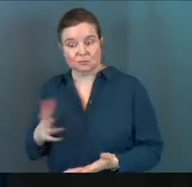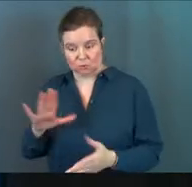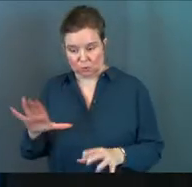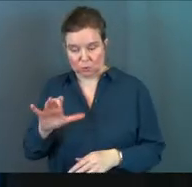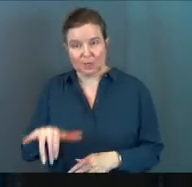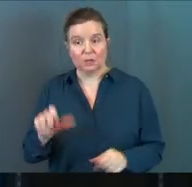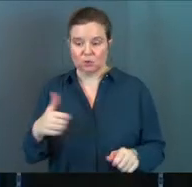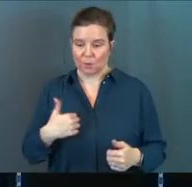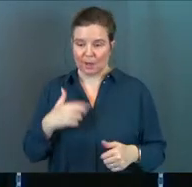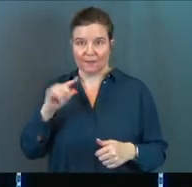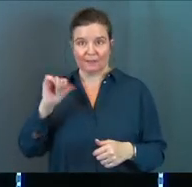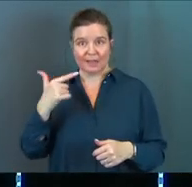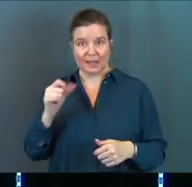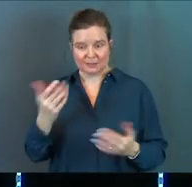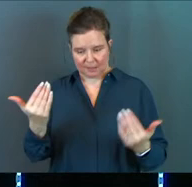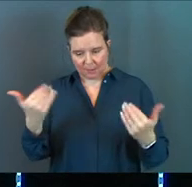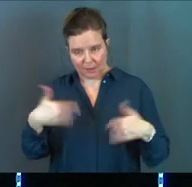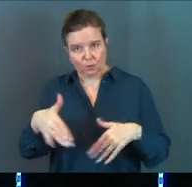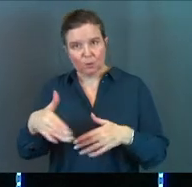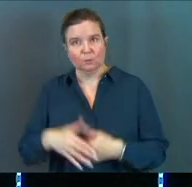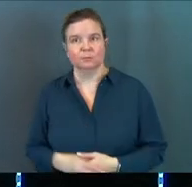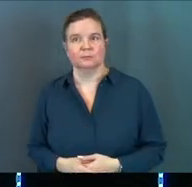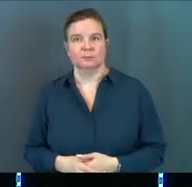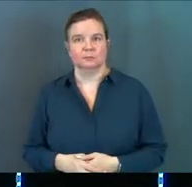You can do that. You've got legs. Come on, let's go.